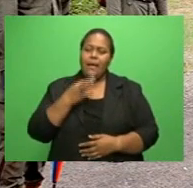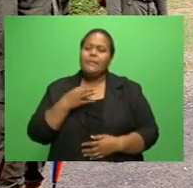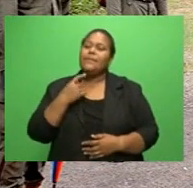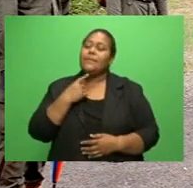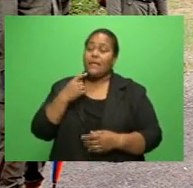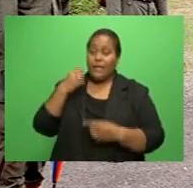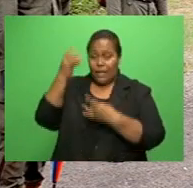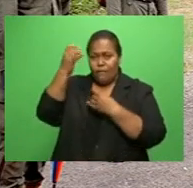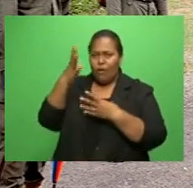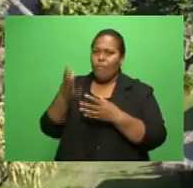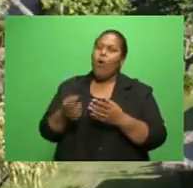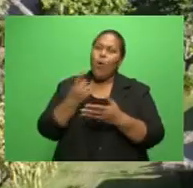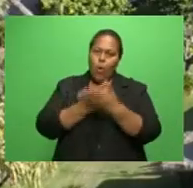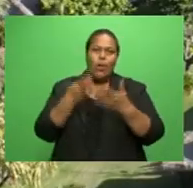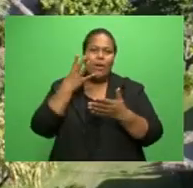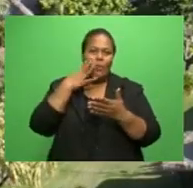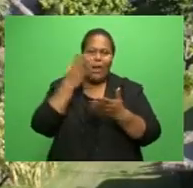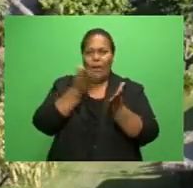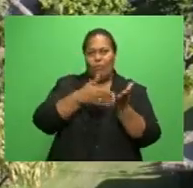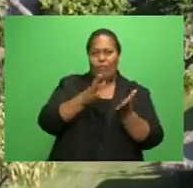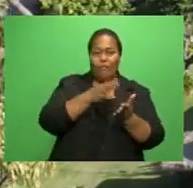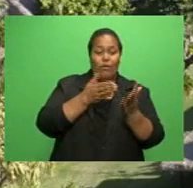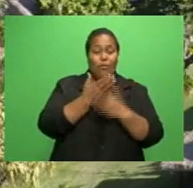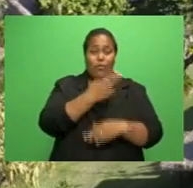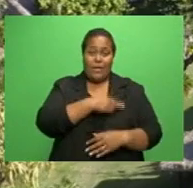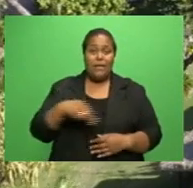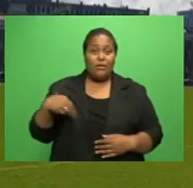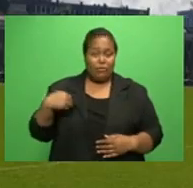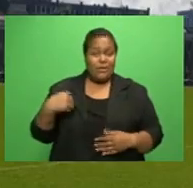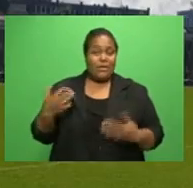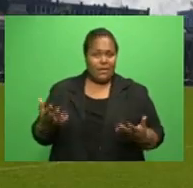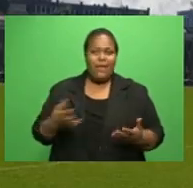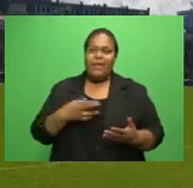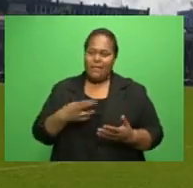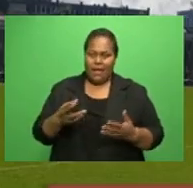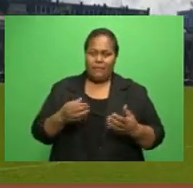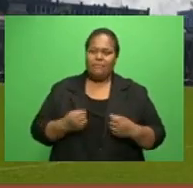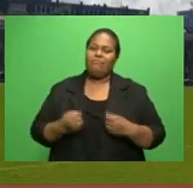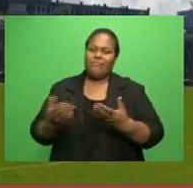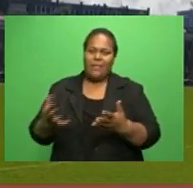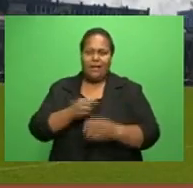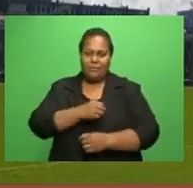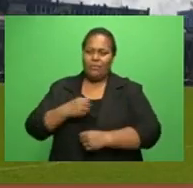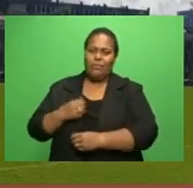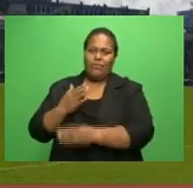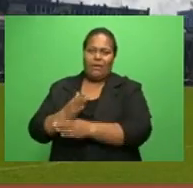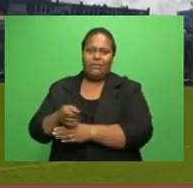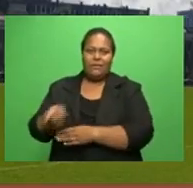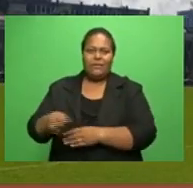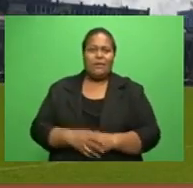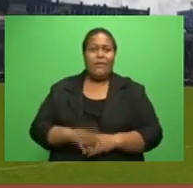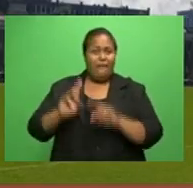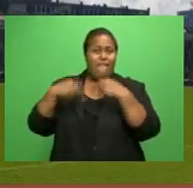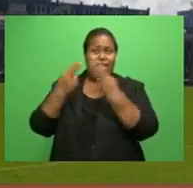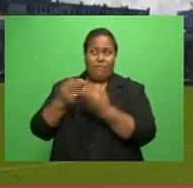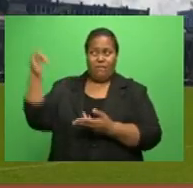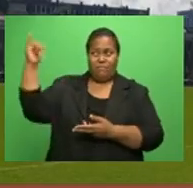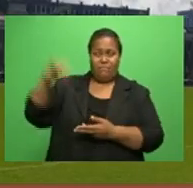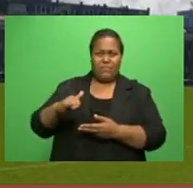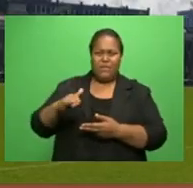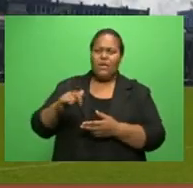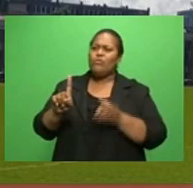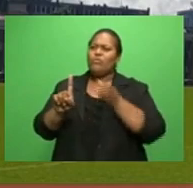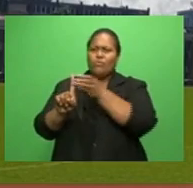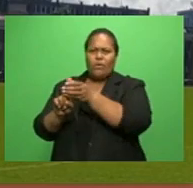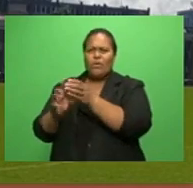deploy their soldiers. For example, there was a family that came back and they were quarantined at their own villa